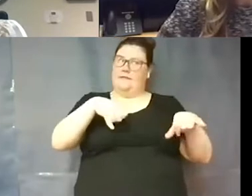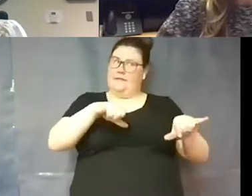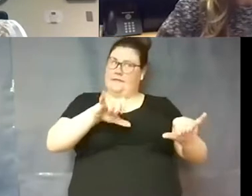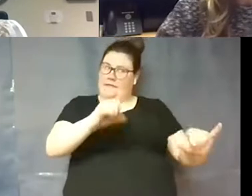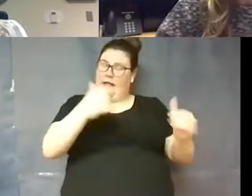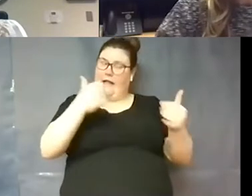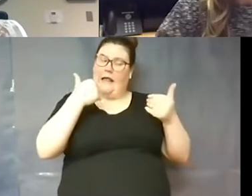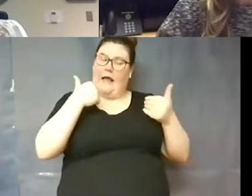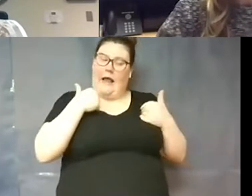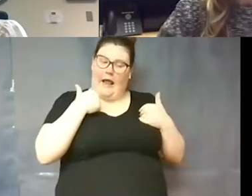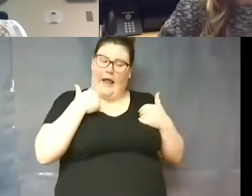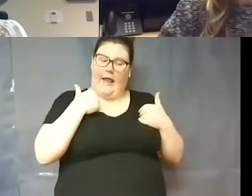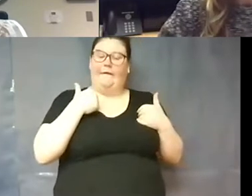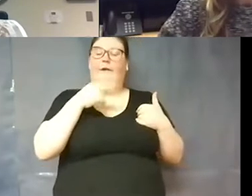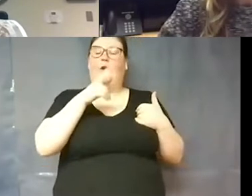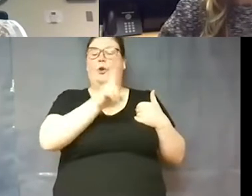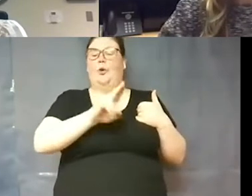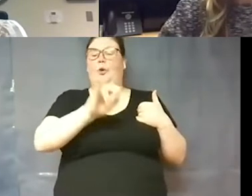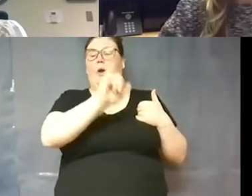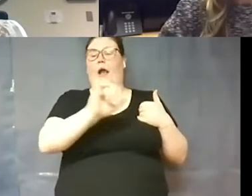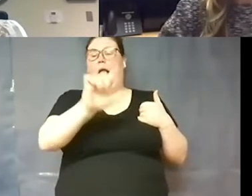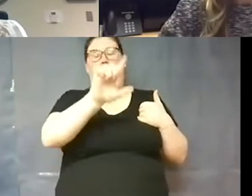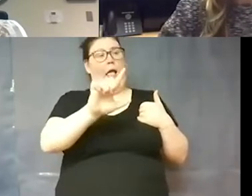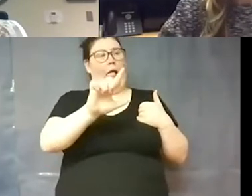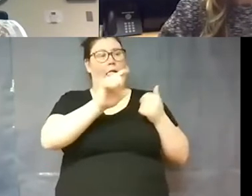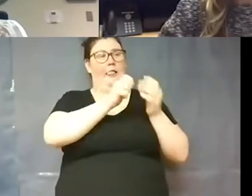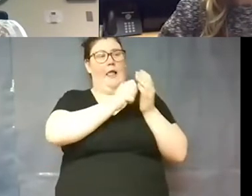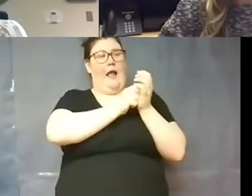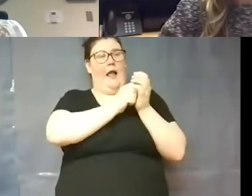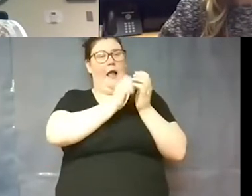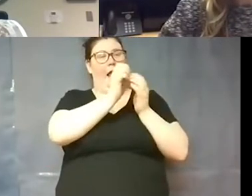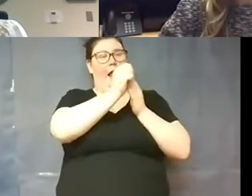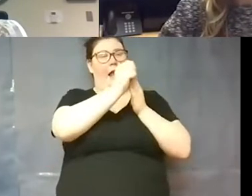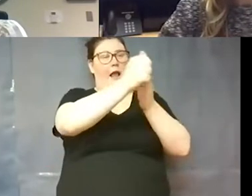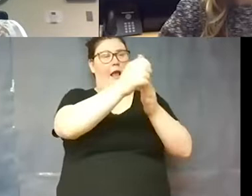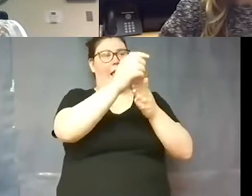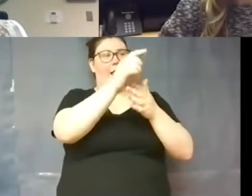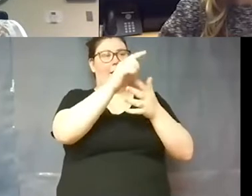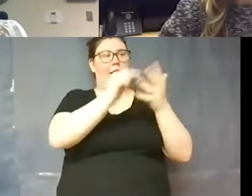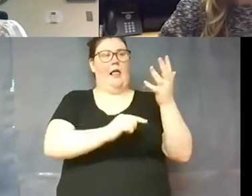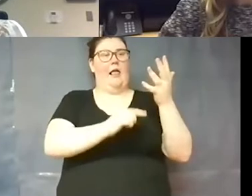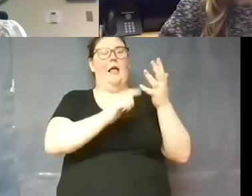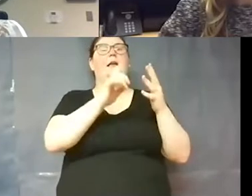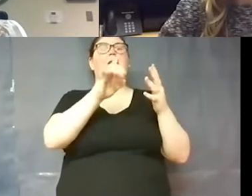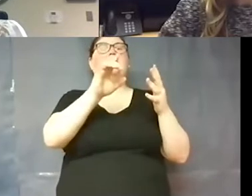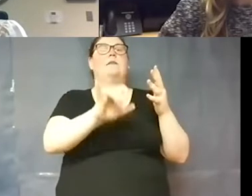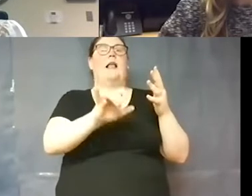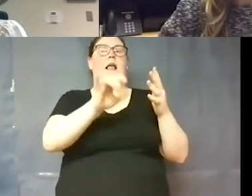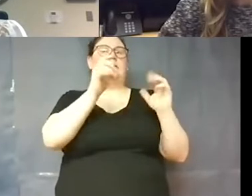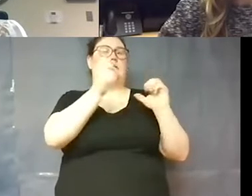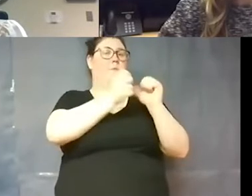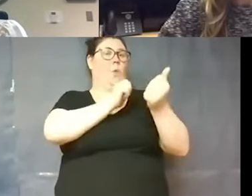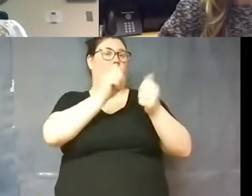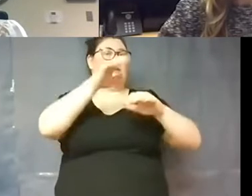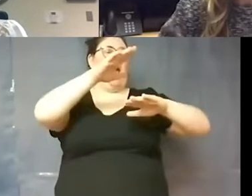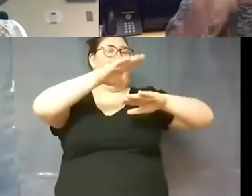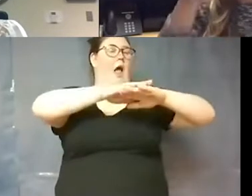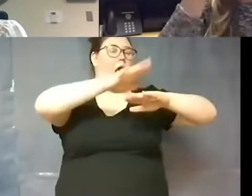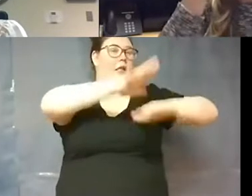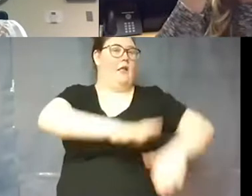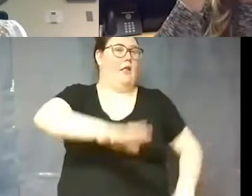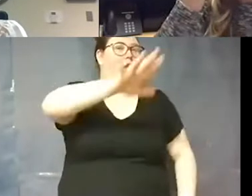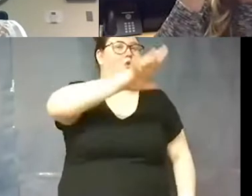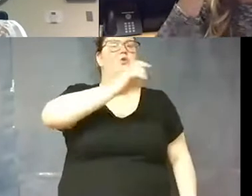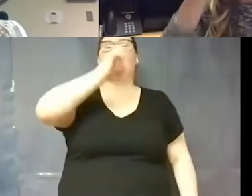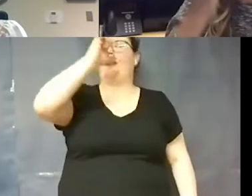uil guidelines that state that sports players who are actually playing on the field do not have to wear